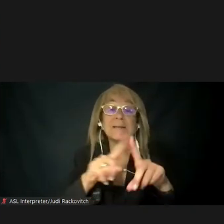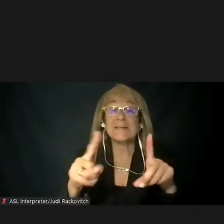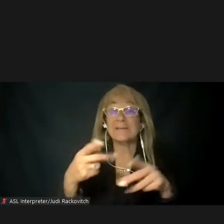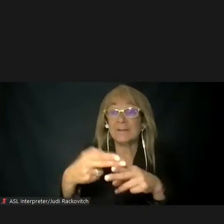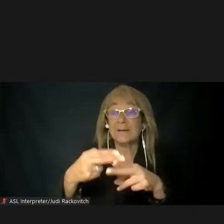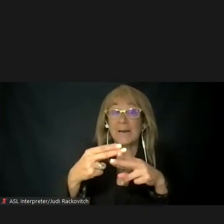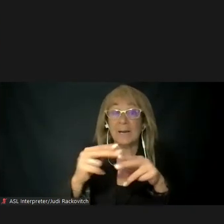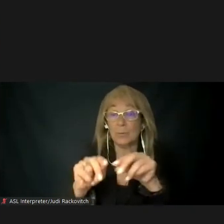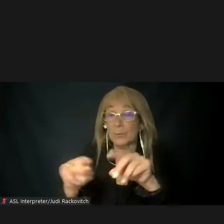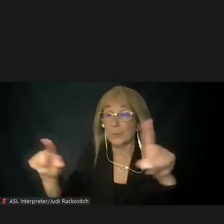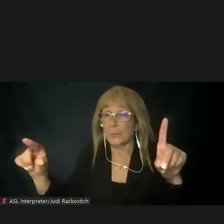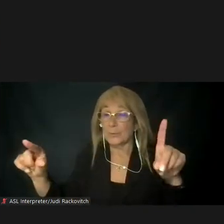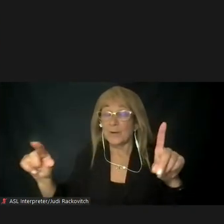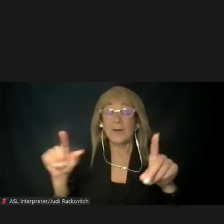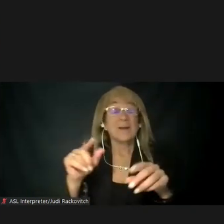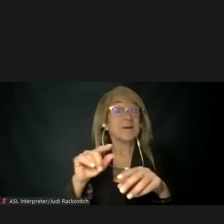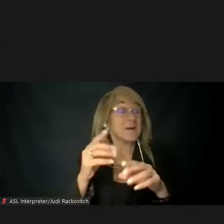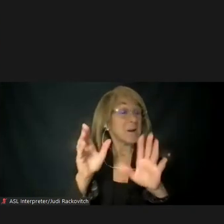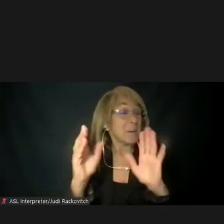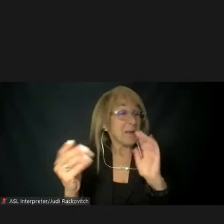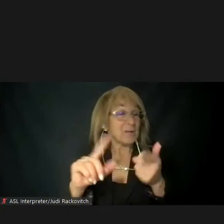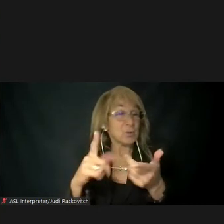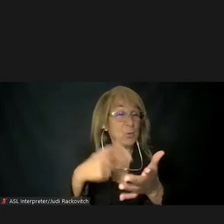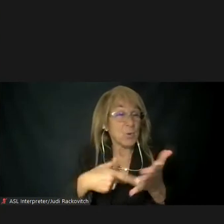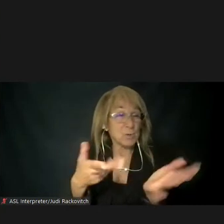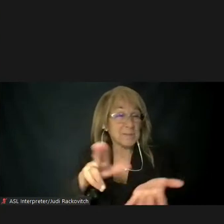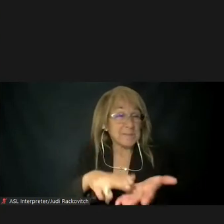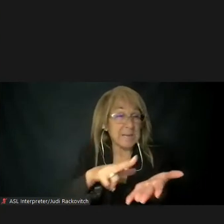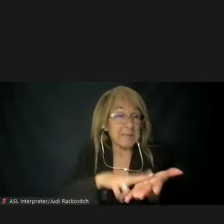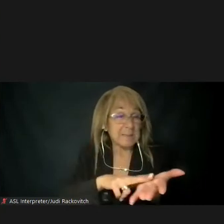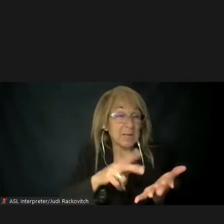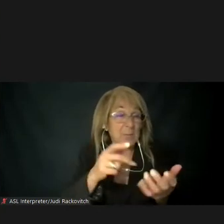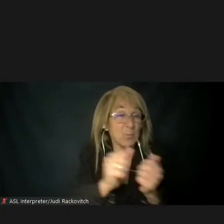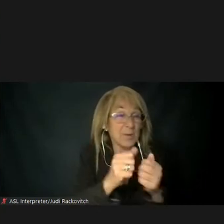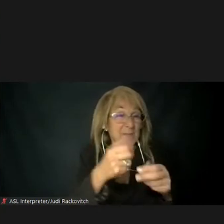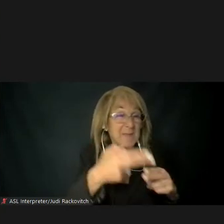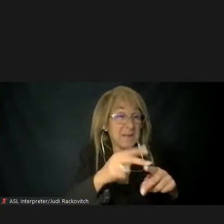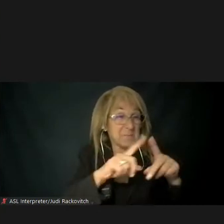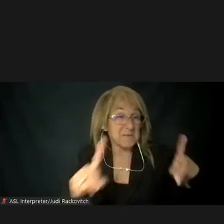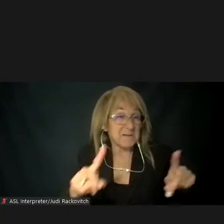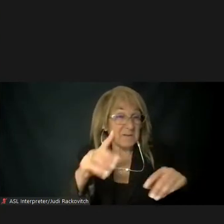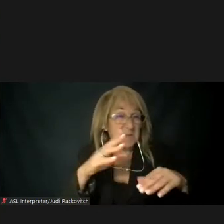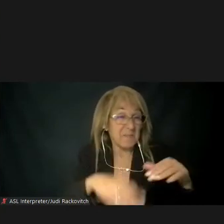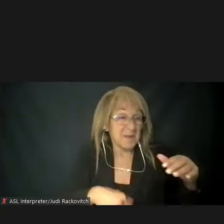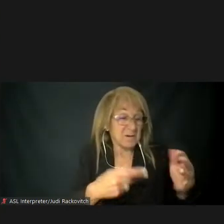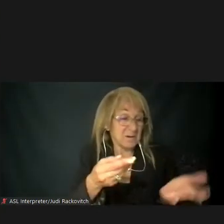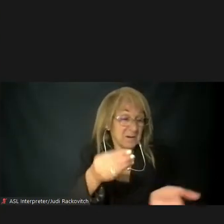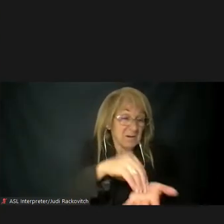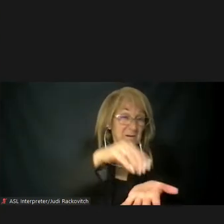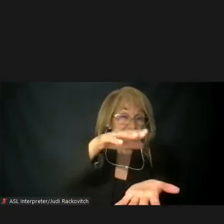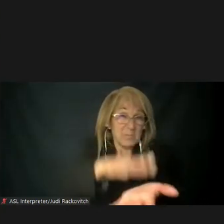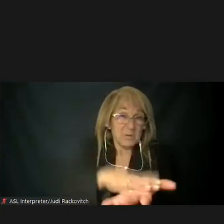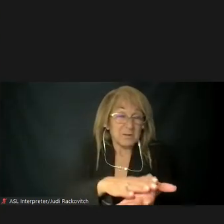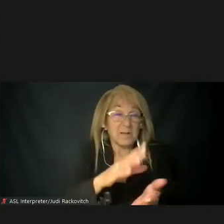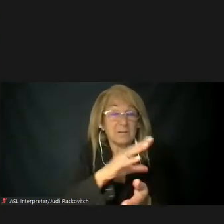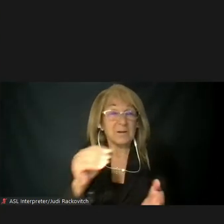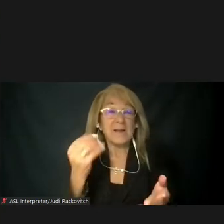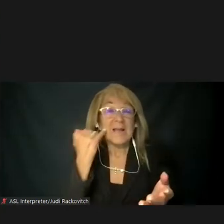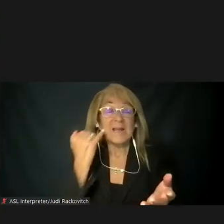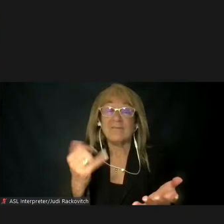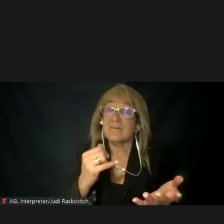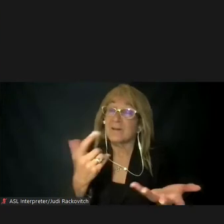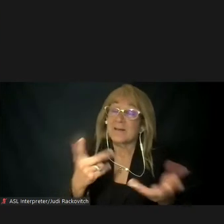or if you did not sign up to speak but would like to speak, please identify yourself in the Q&A function.